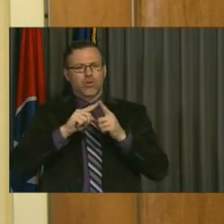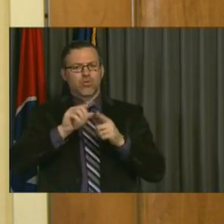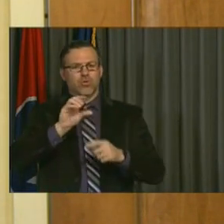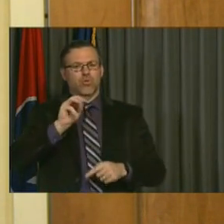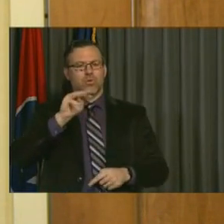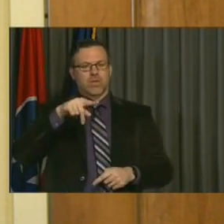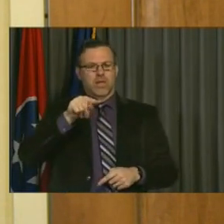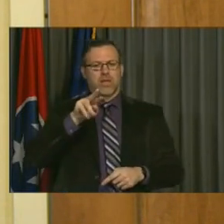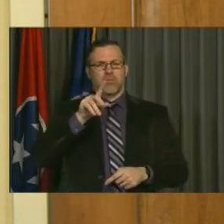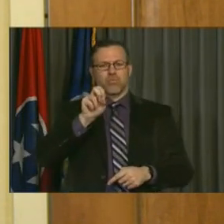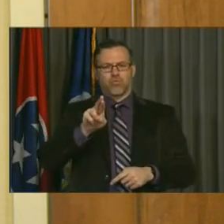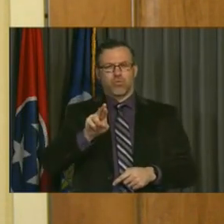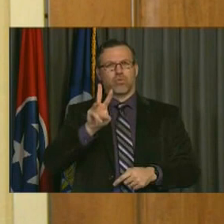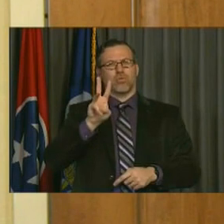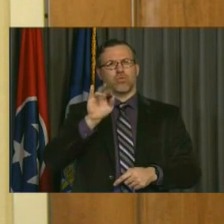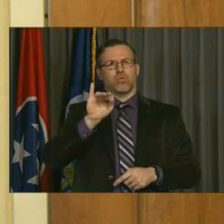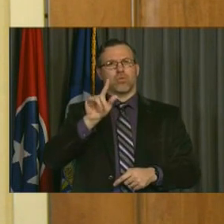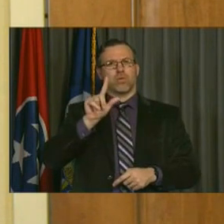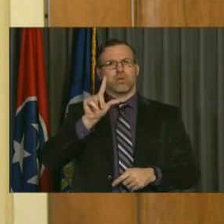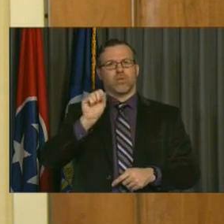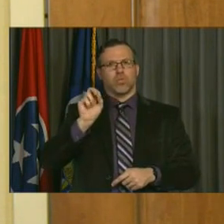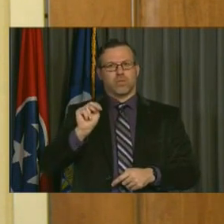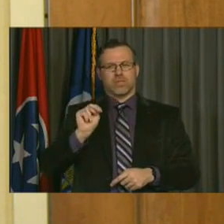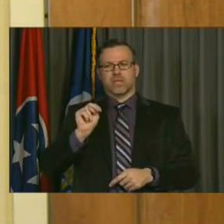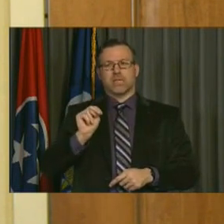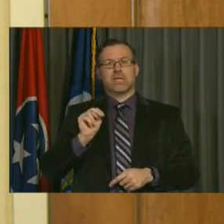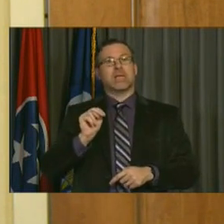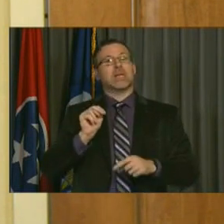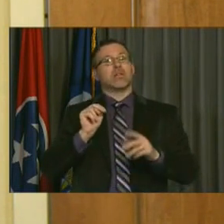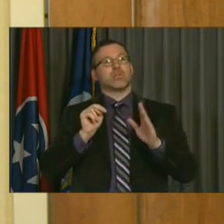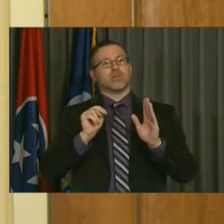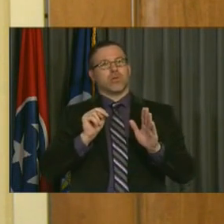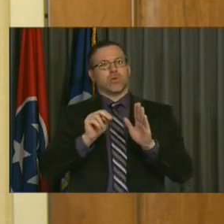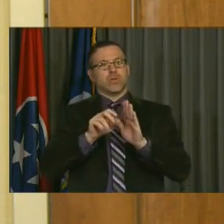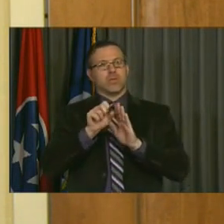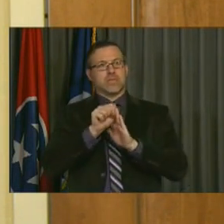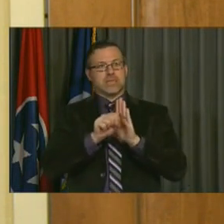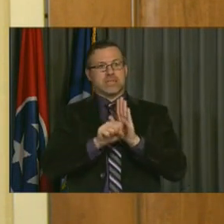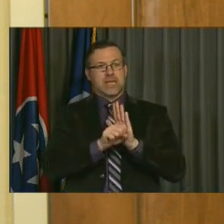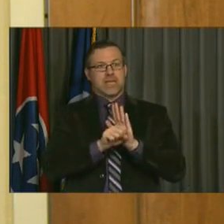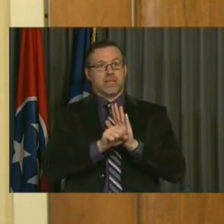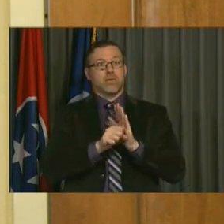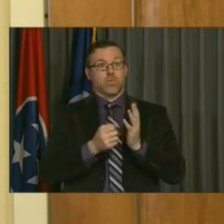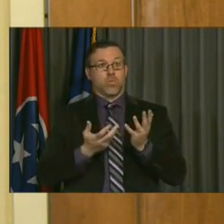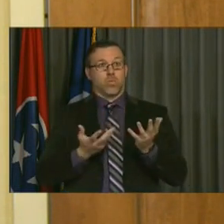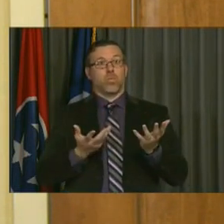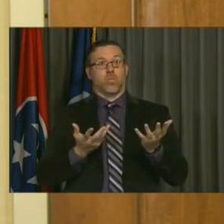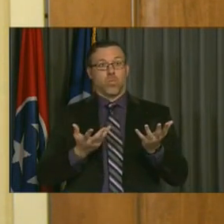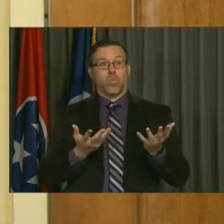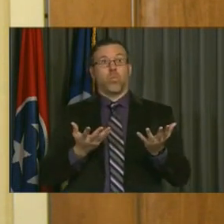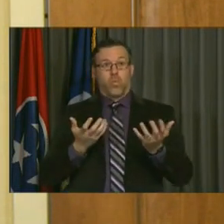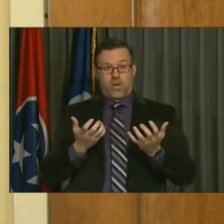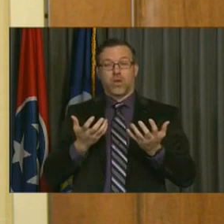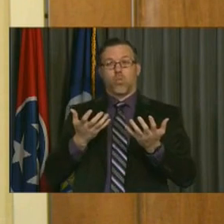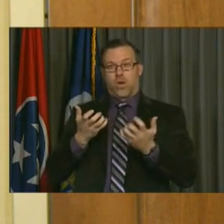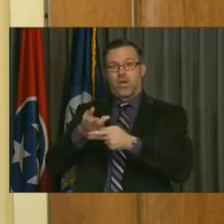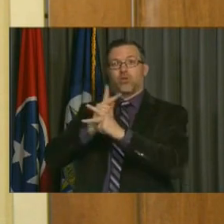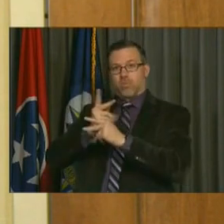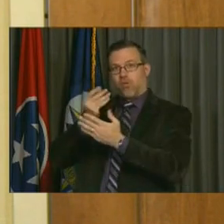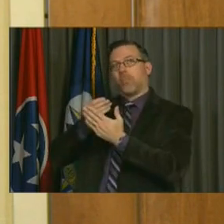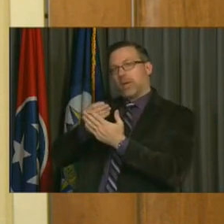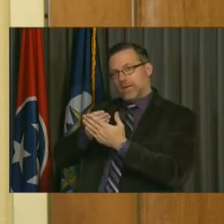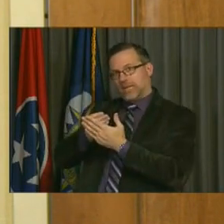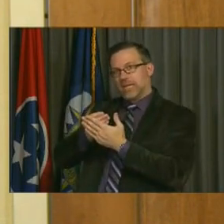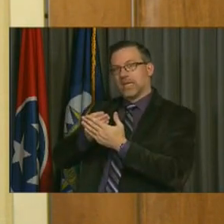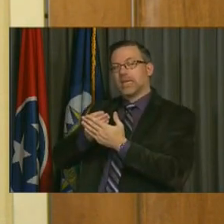Wilson. It didn't appear that the state wanted to be a conduit, if you will, to borrow money from the federal government and then turn to some of